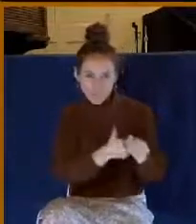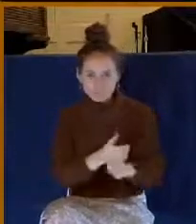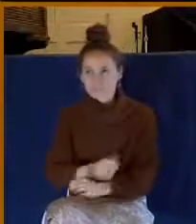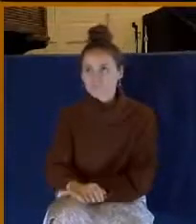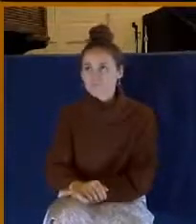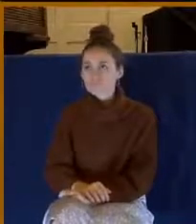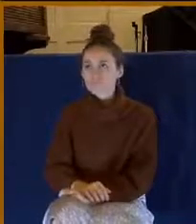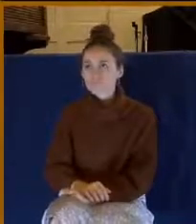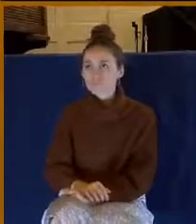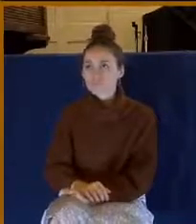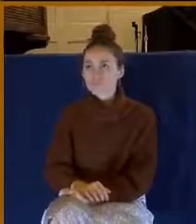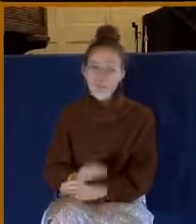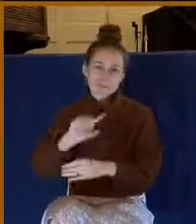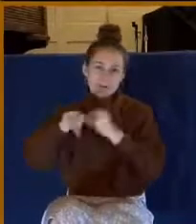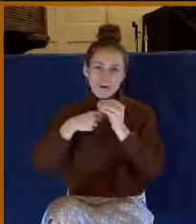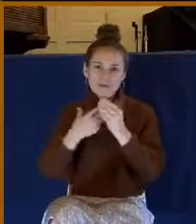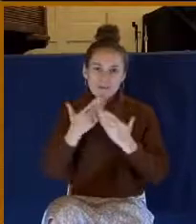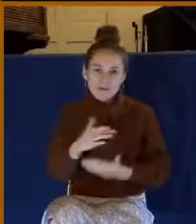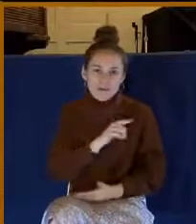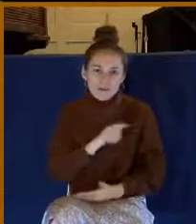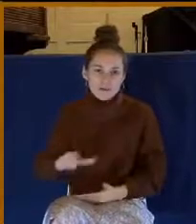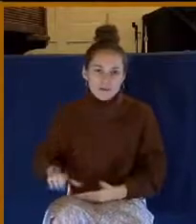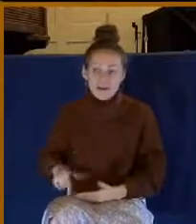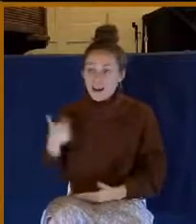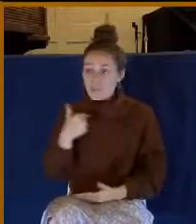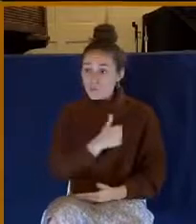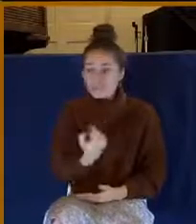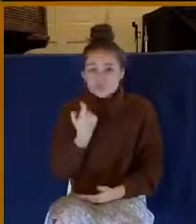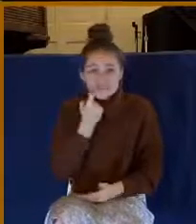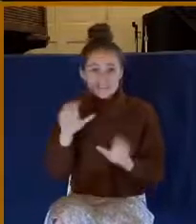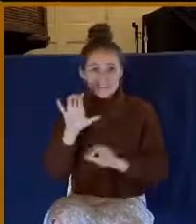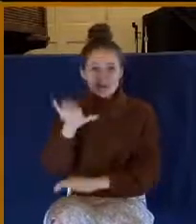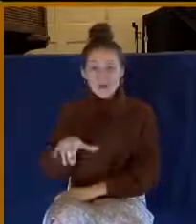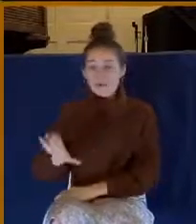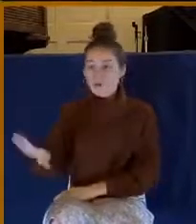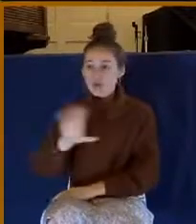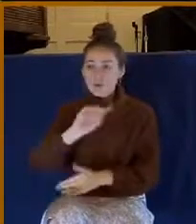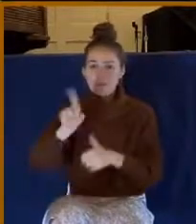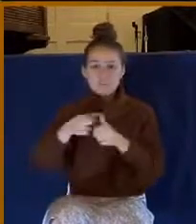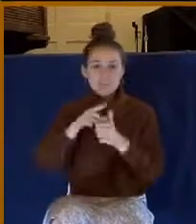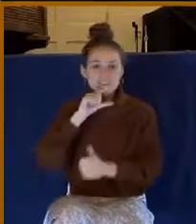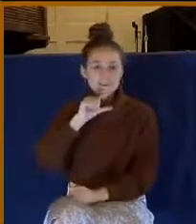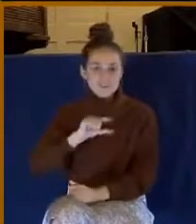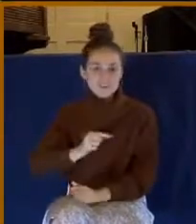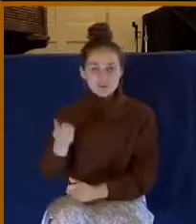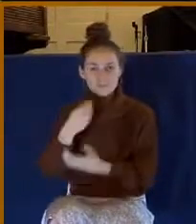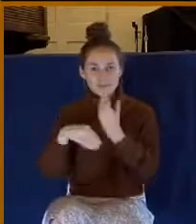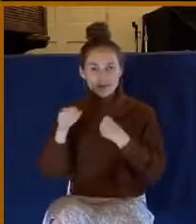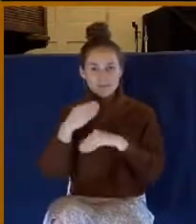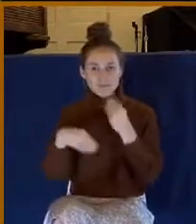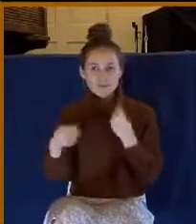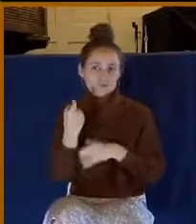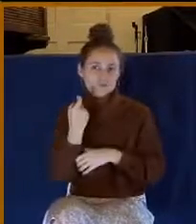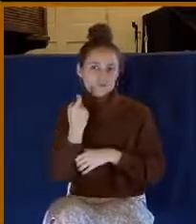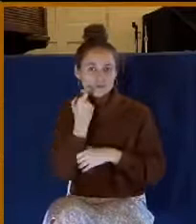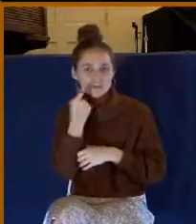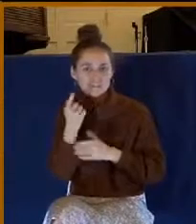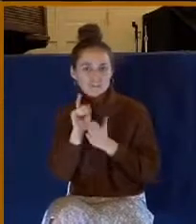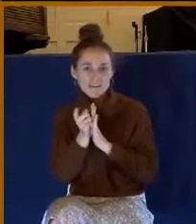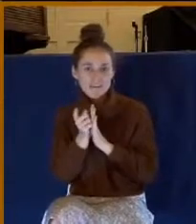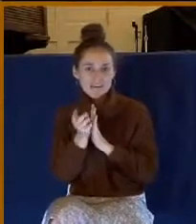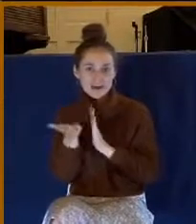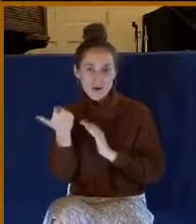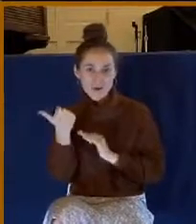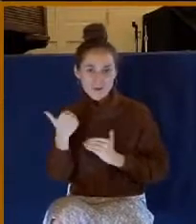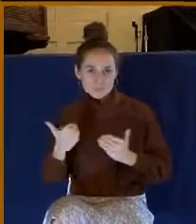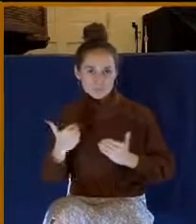And so we just did that. You know, your first thanksgiving meal for the week was just a minute ago when we had